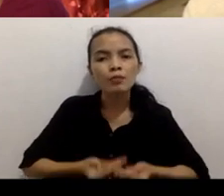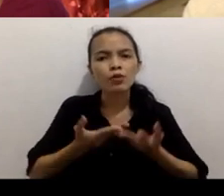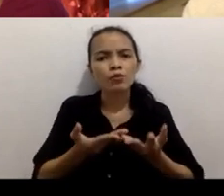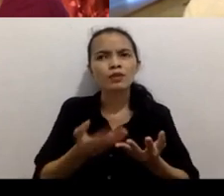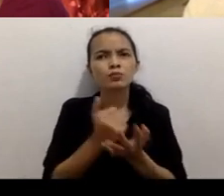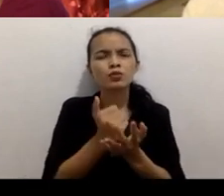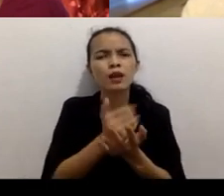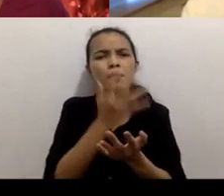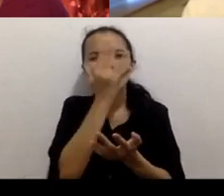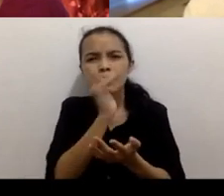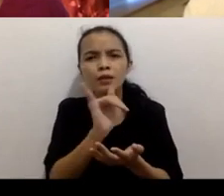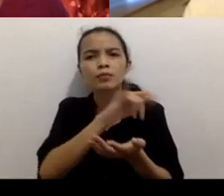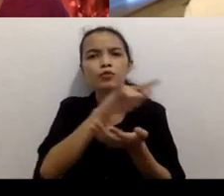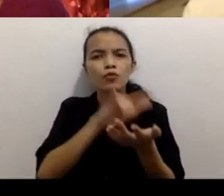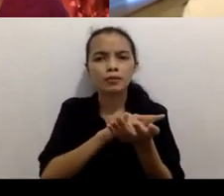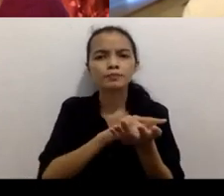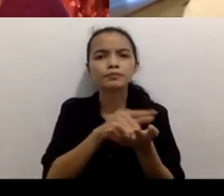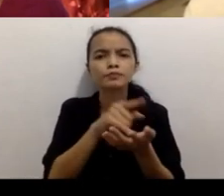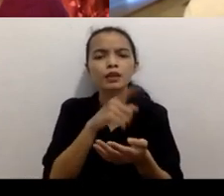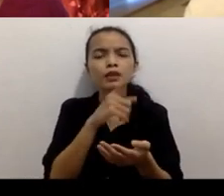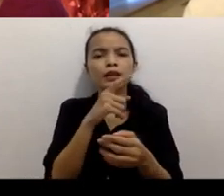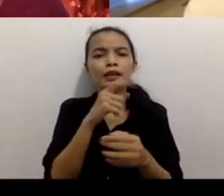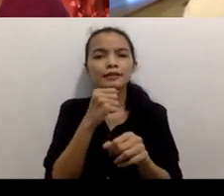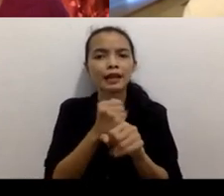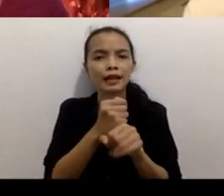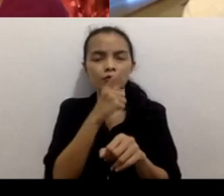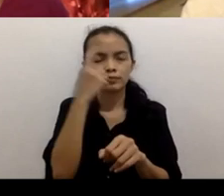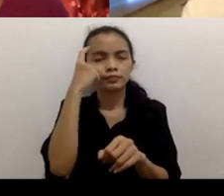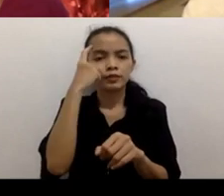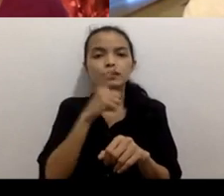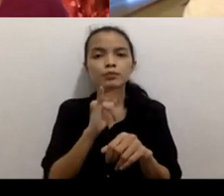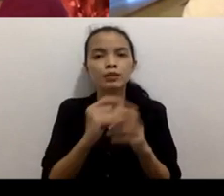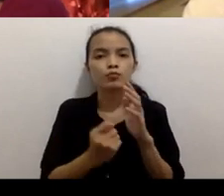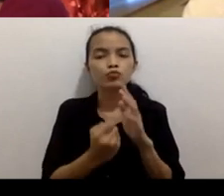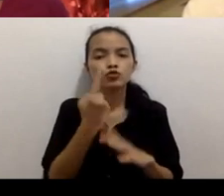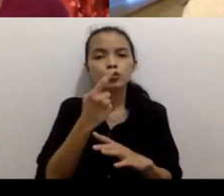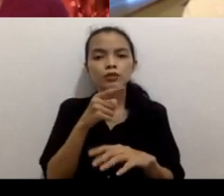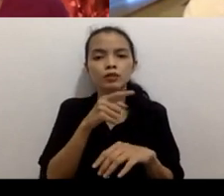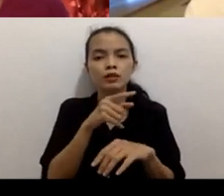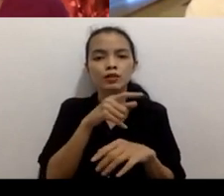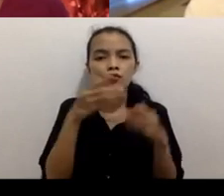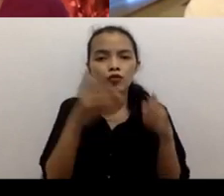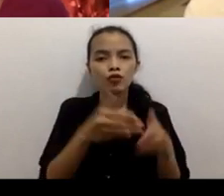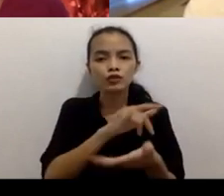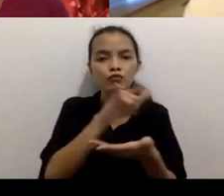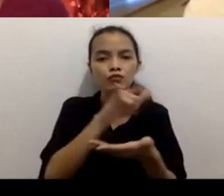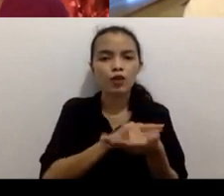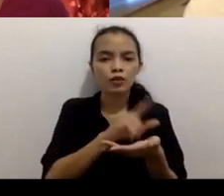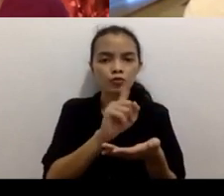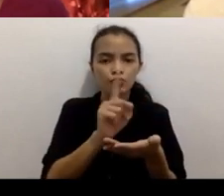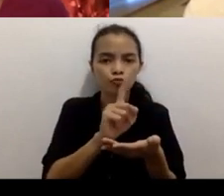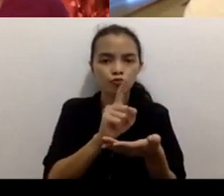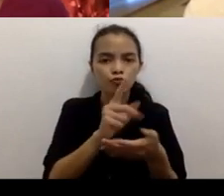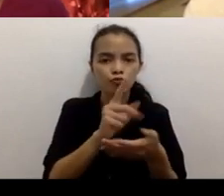footage which is from Wuhan and using that to tell more like a universal uh human story since um